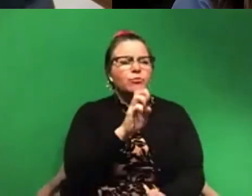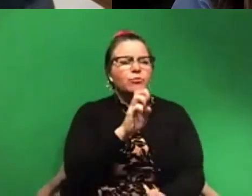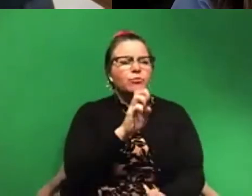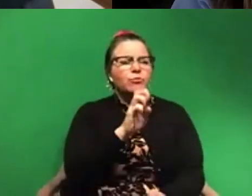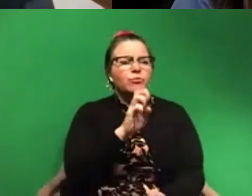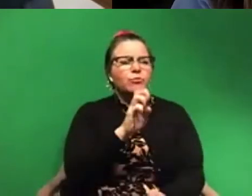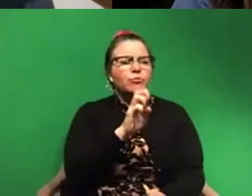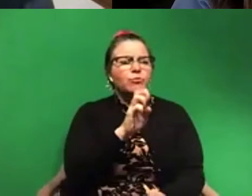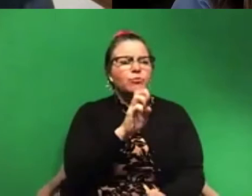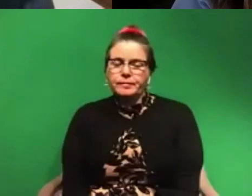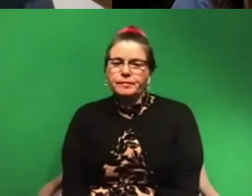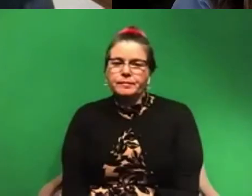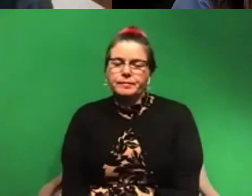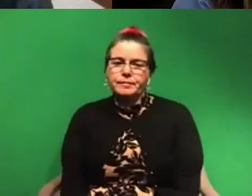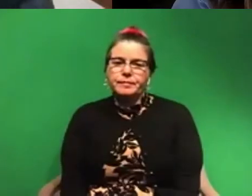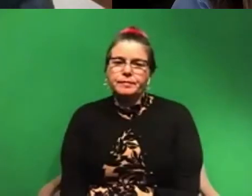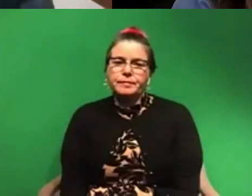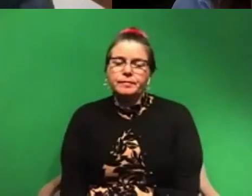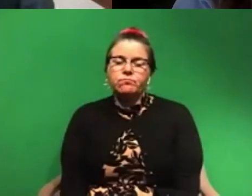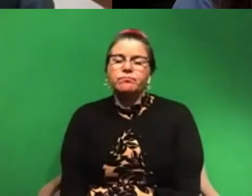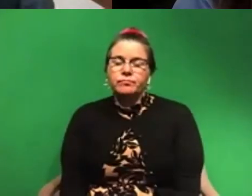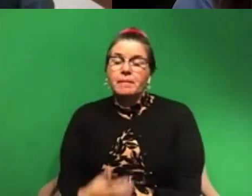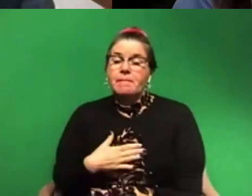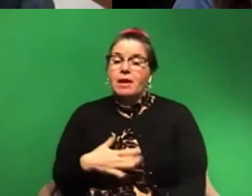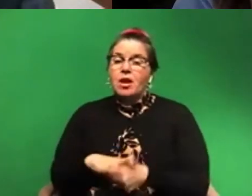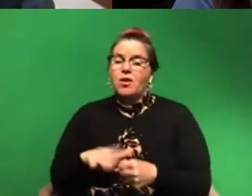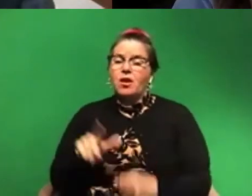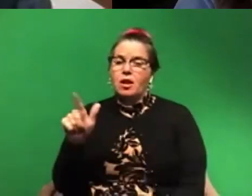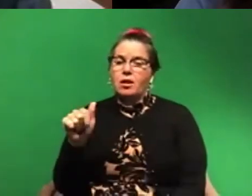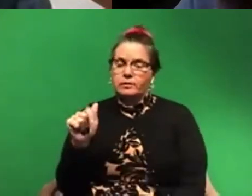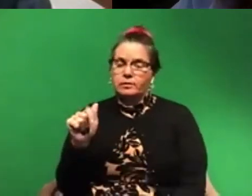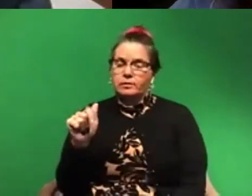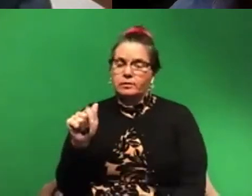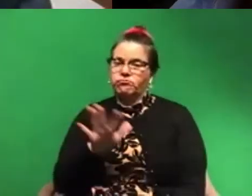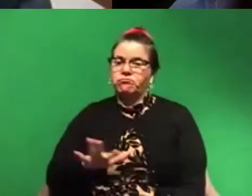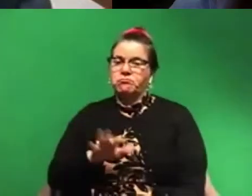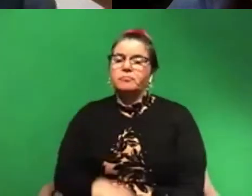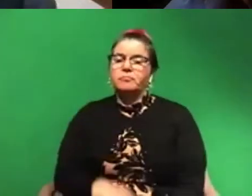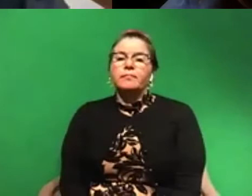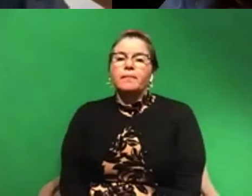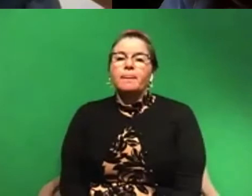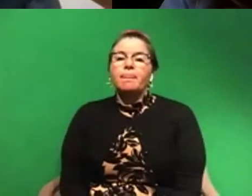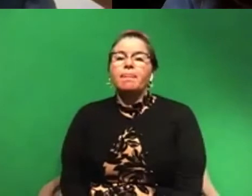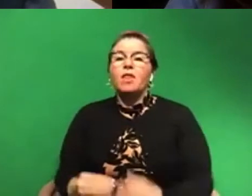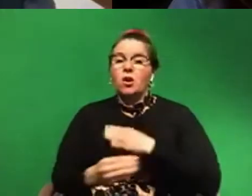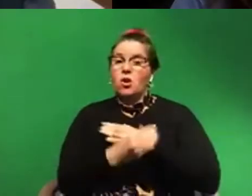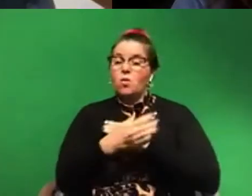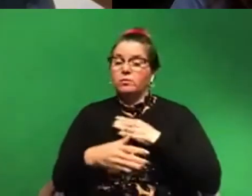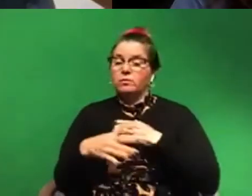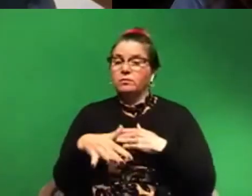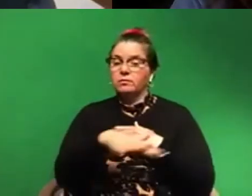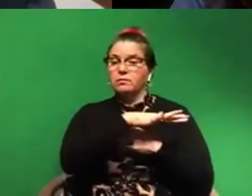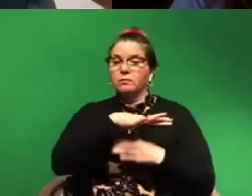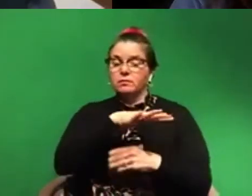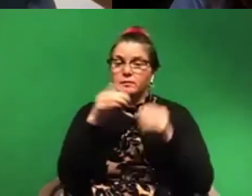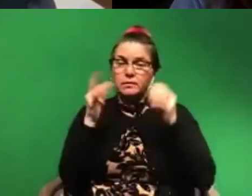So my area is the Los Angeles area and, um, the coastline here, um, has a